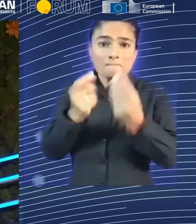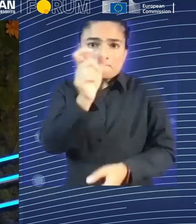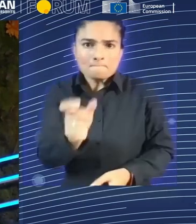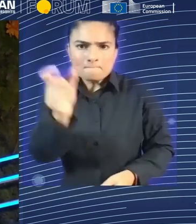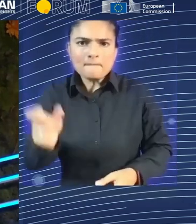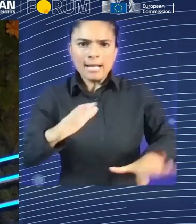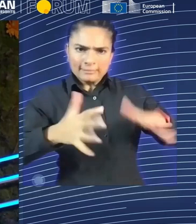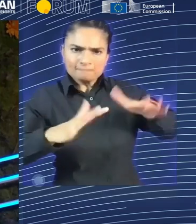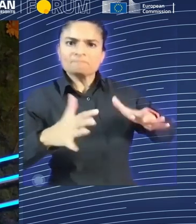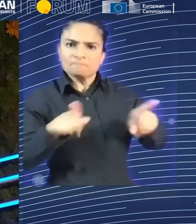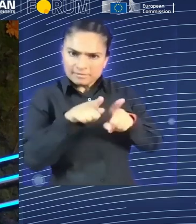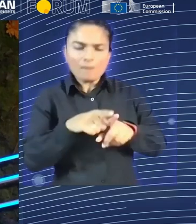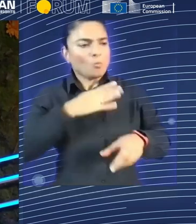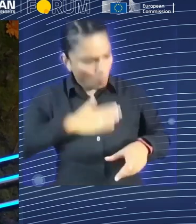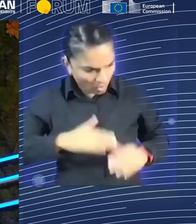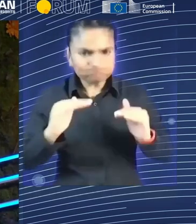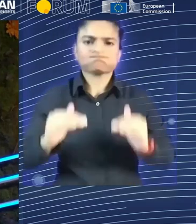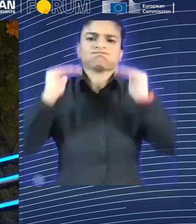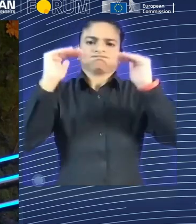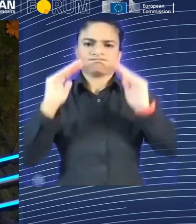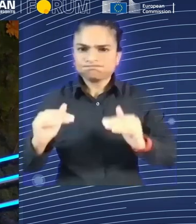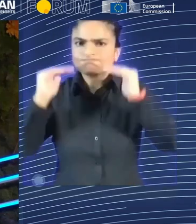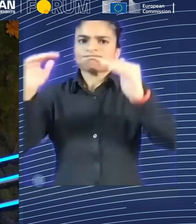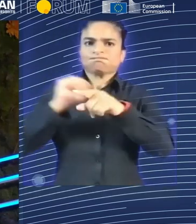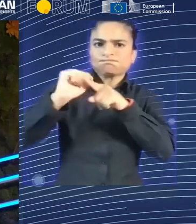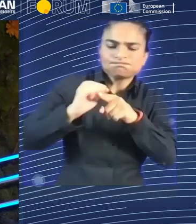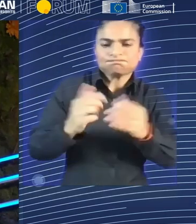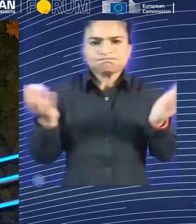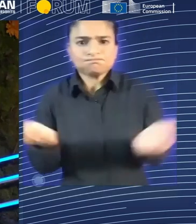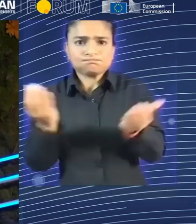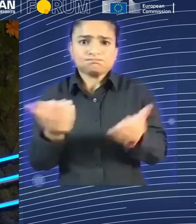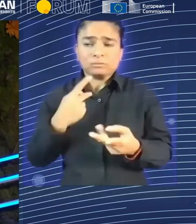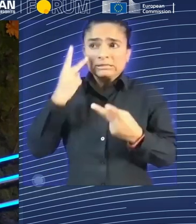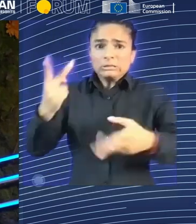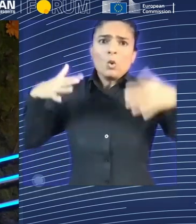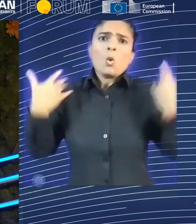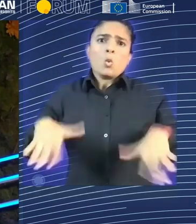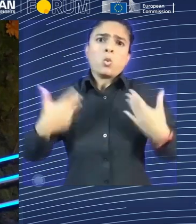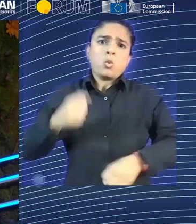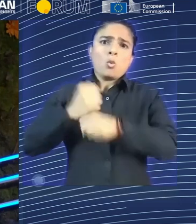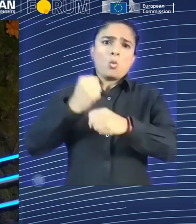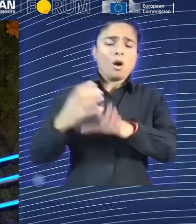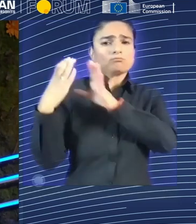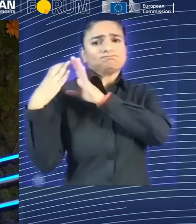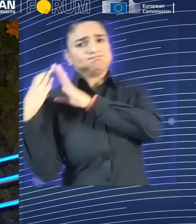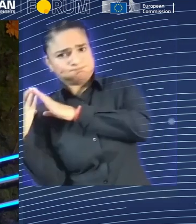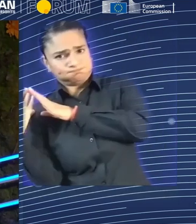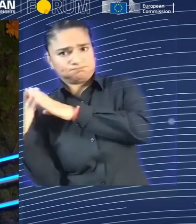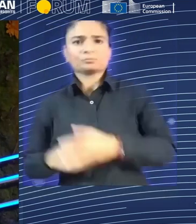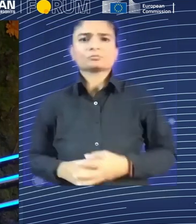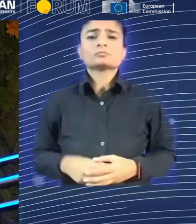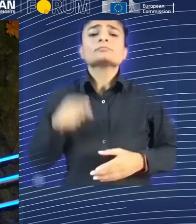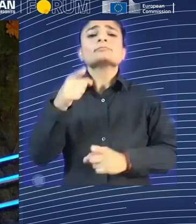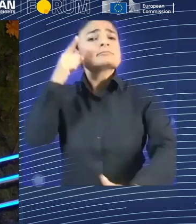data. And a lot of, you know, I think people are worried about the impact of AI, but actually, the